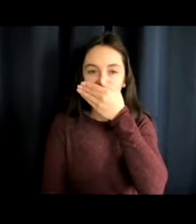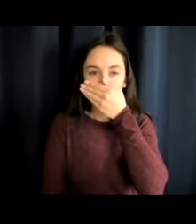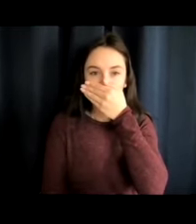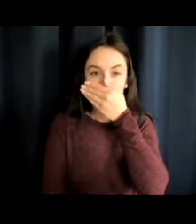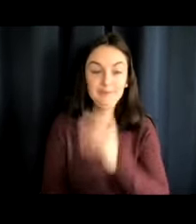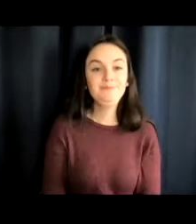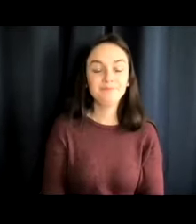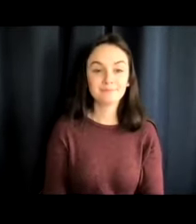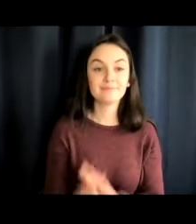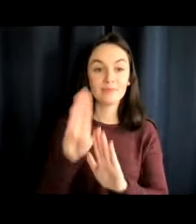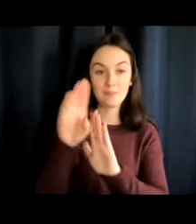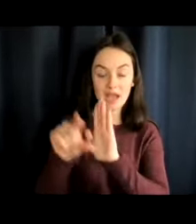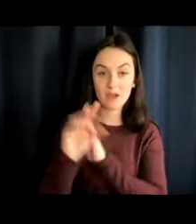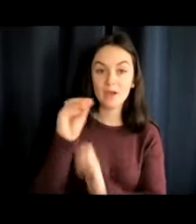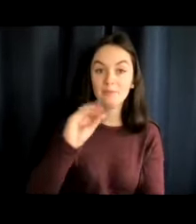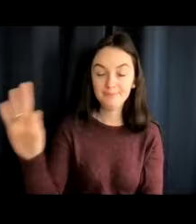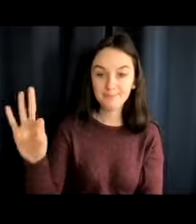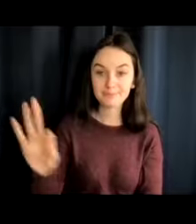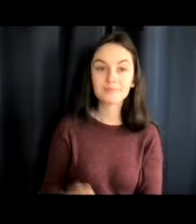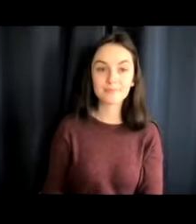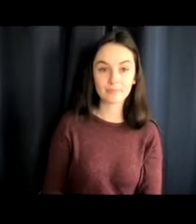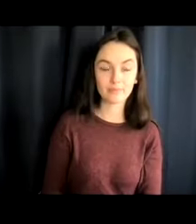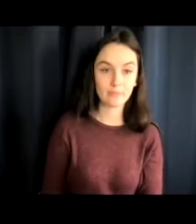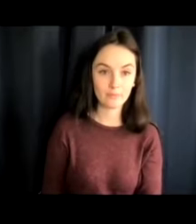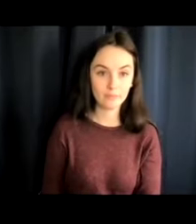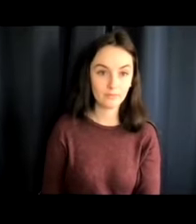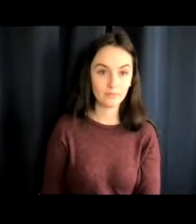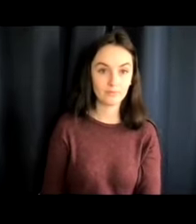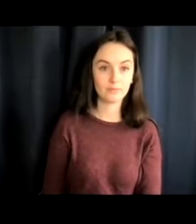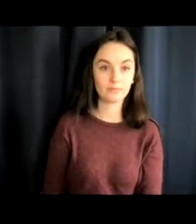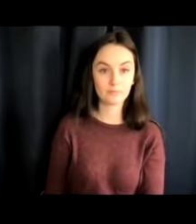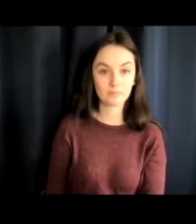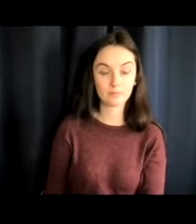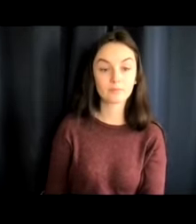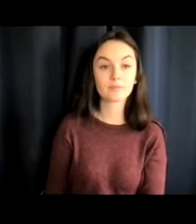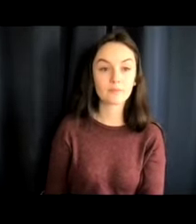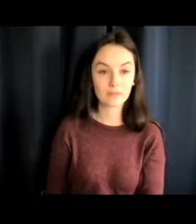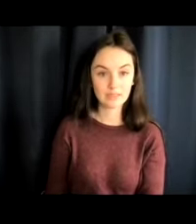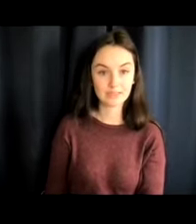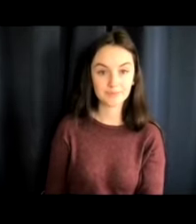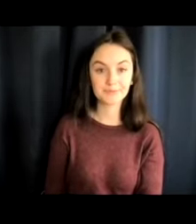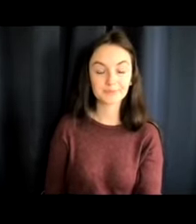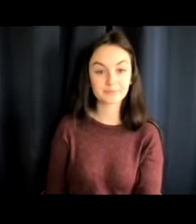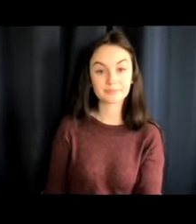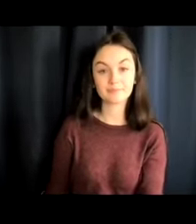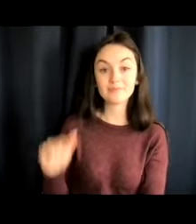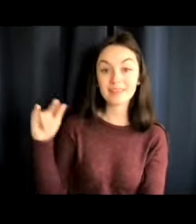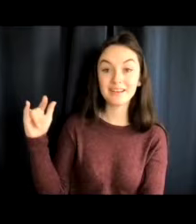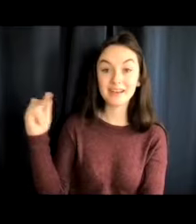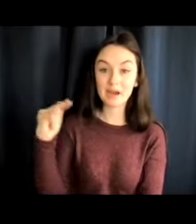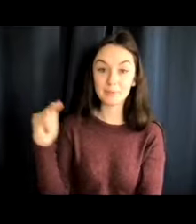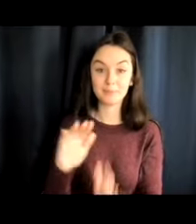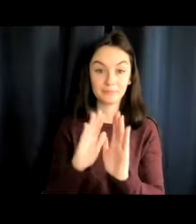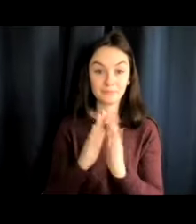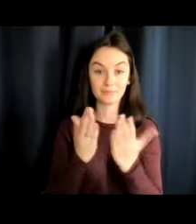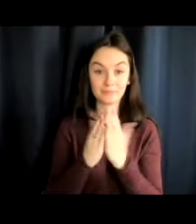turn off this so that we can get a handle on all the pictures here. So this is called The Airport Book, and it is written and